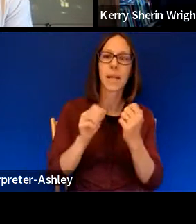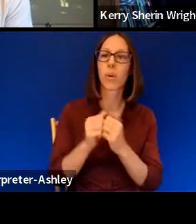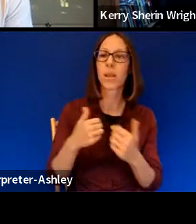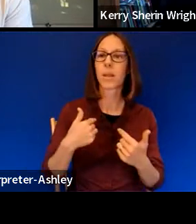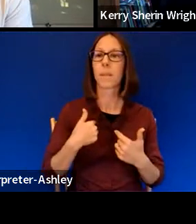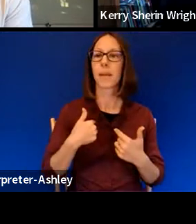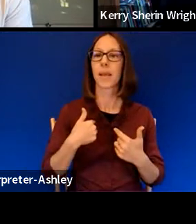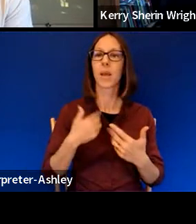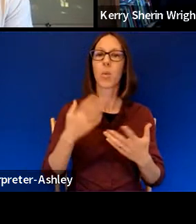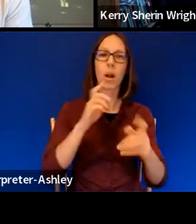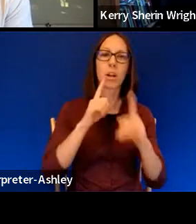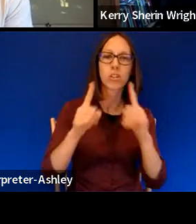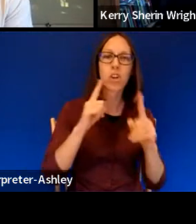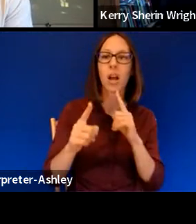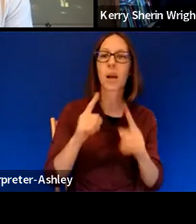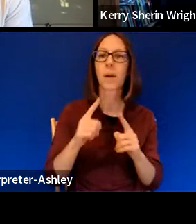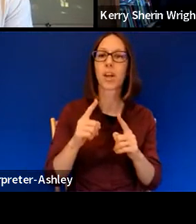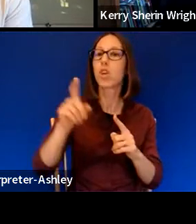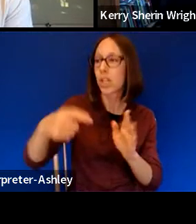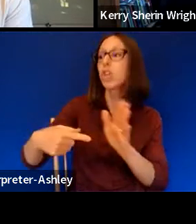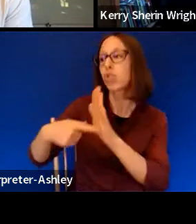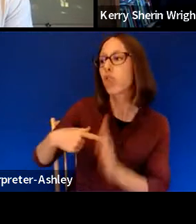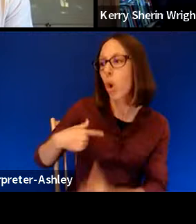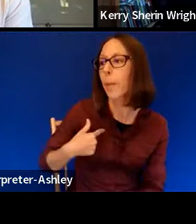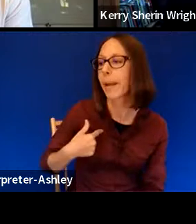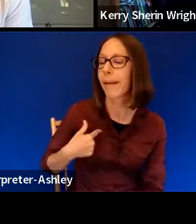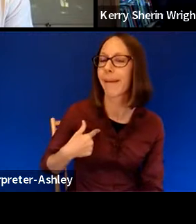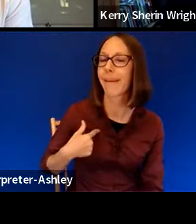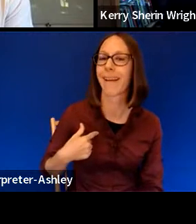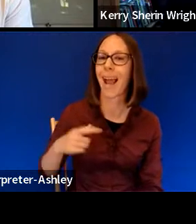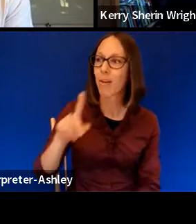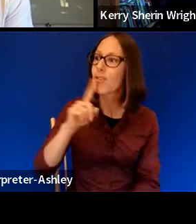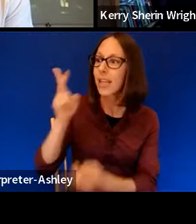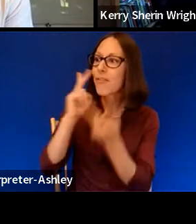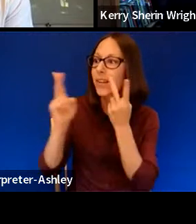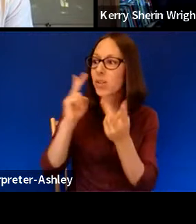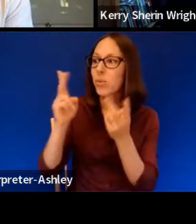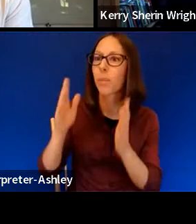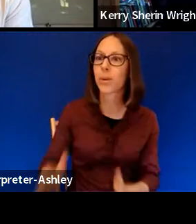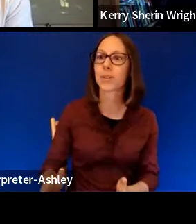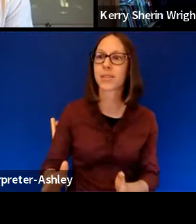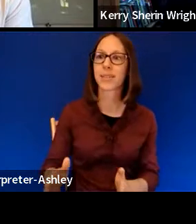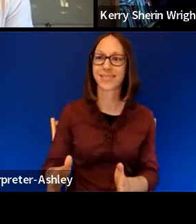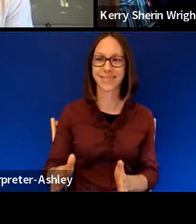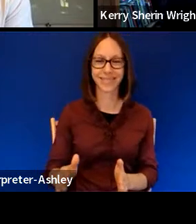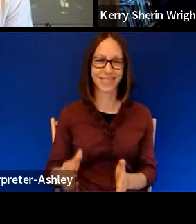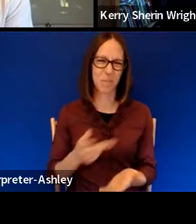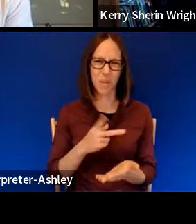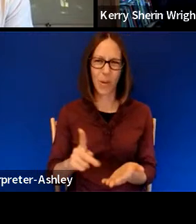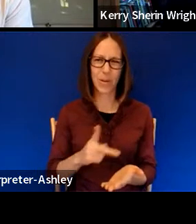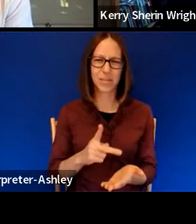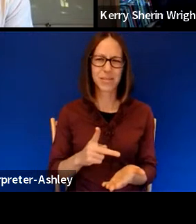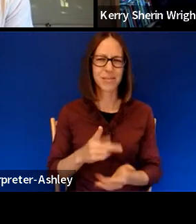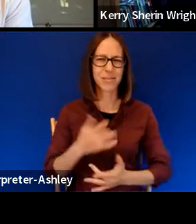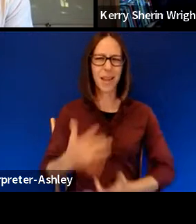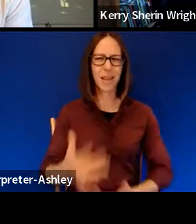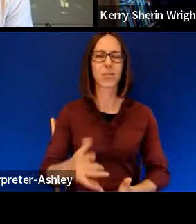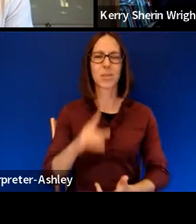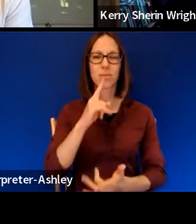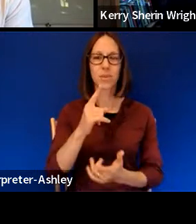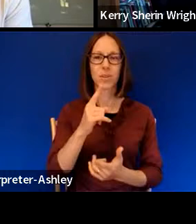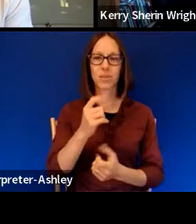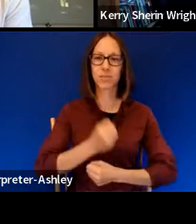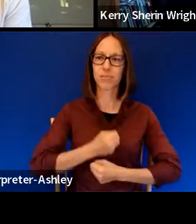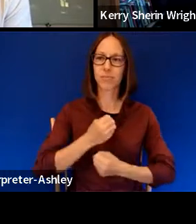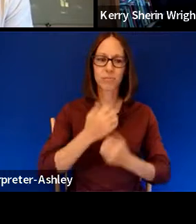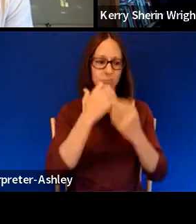and they want to talk to me about it. It's like, you need to show me because I'm actually very visual for a poet where I think many poets are. We care about what the book looks like.